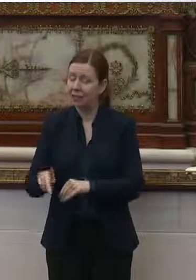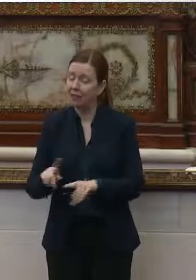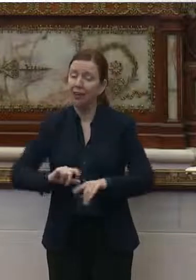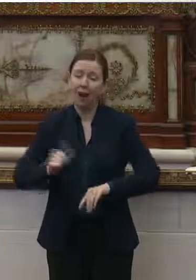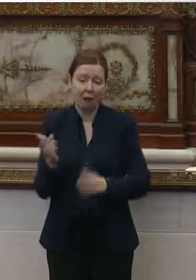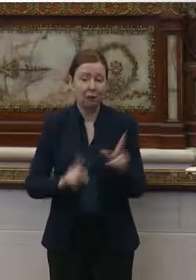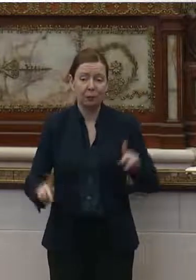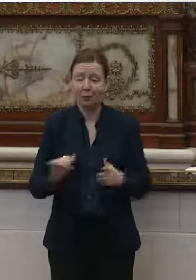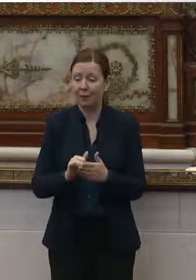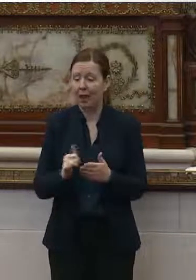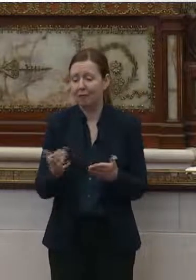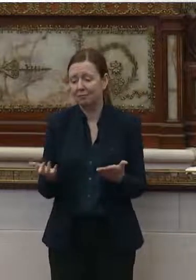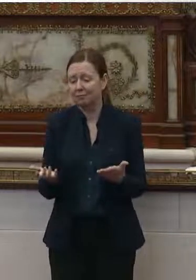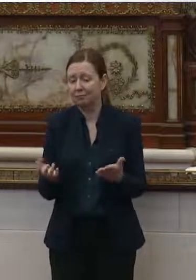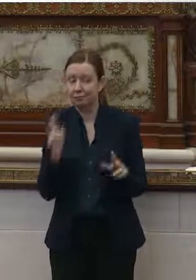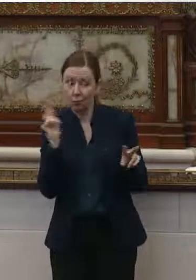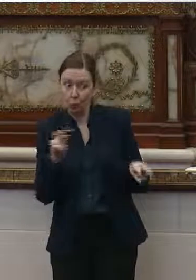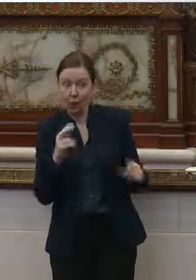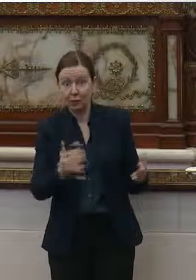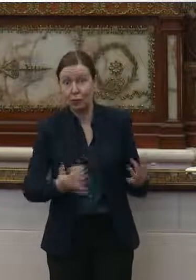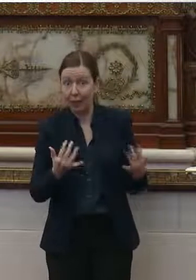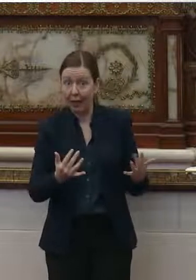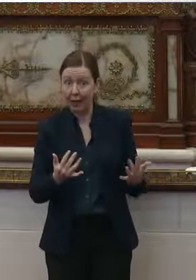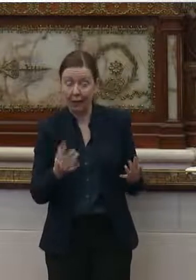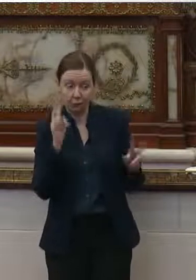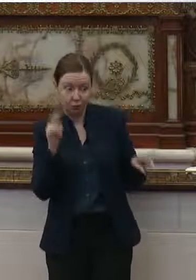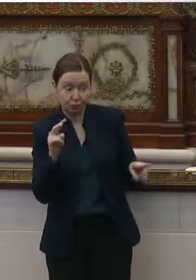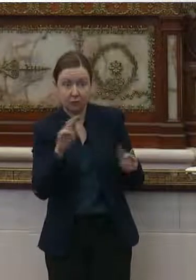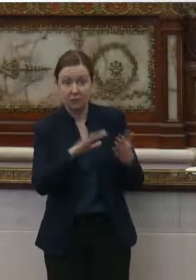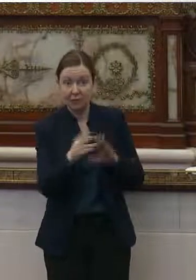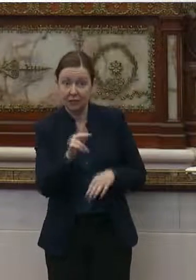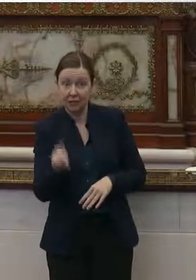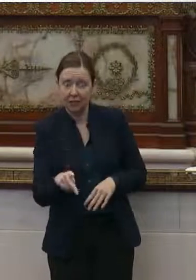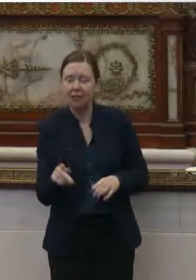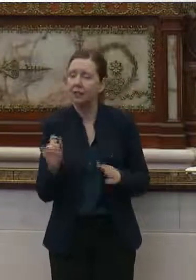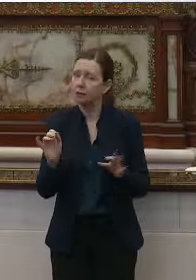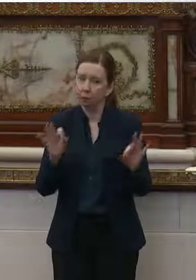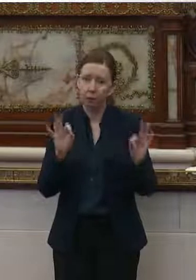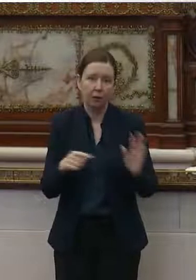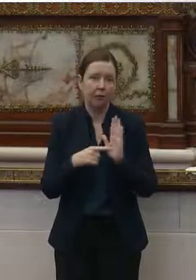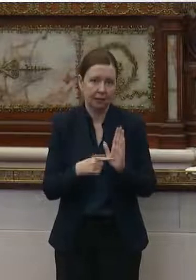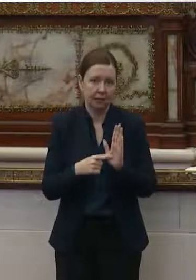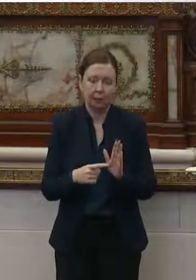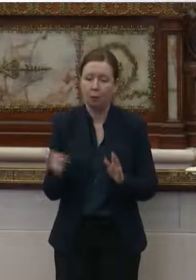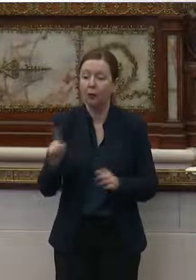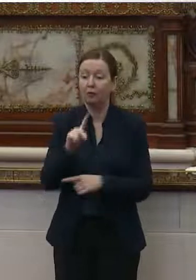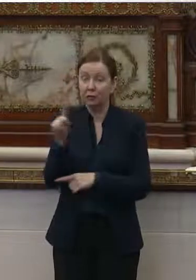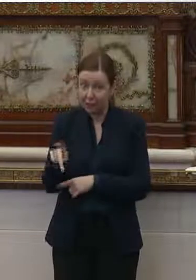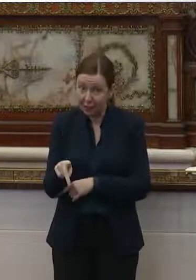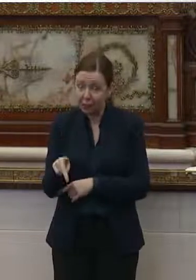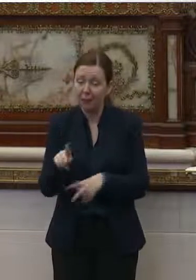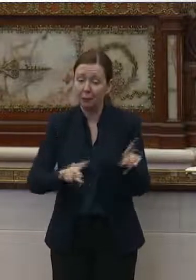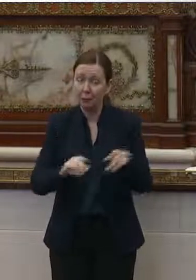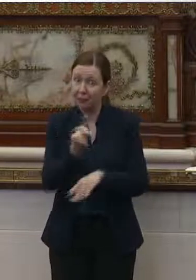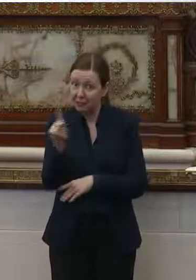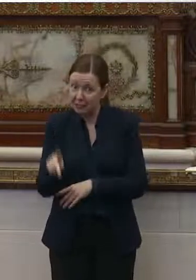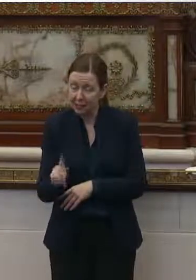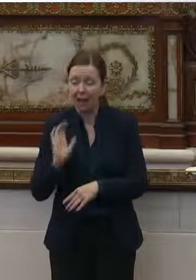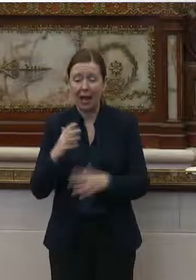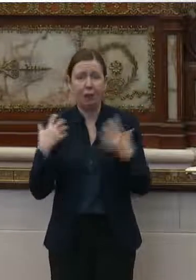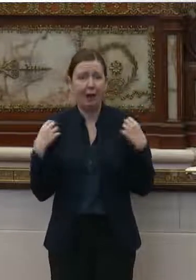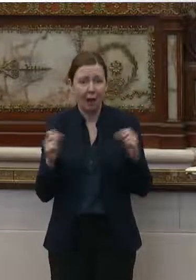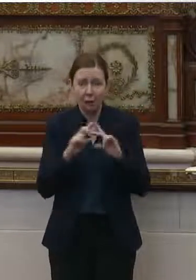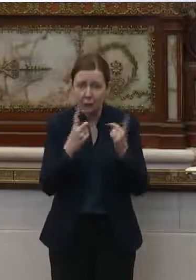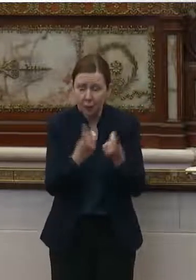other folks who were just sort of watching and waiting what we did. And this is a perfect example of where Philadelphians and particularly our health